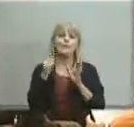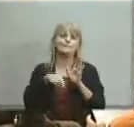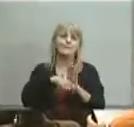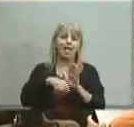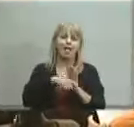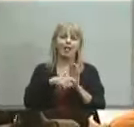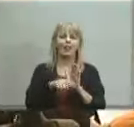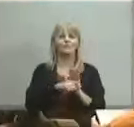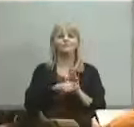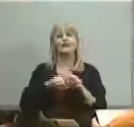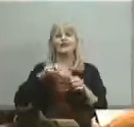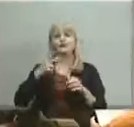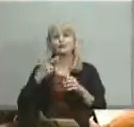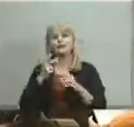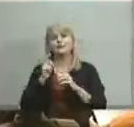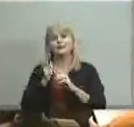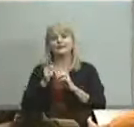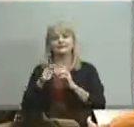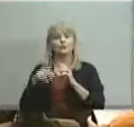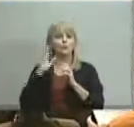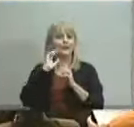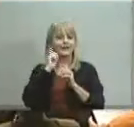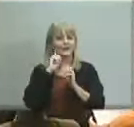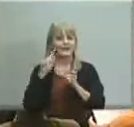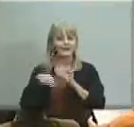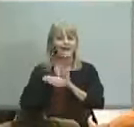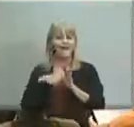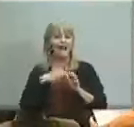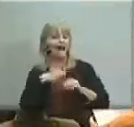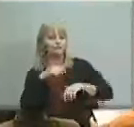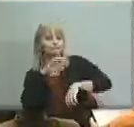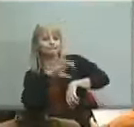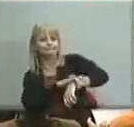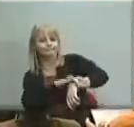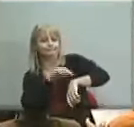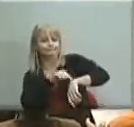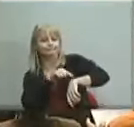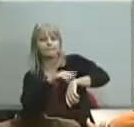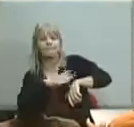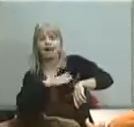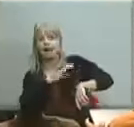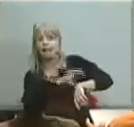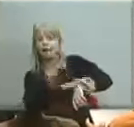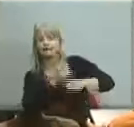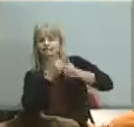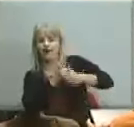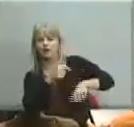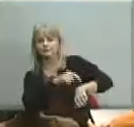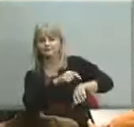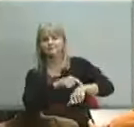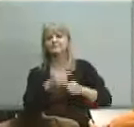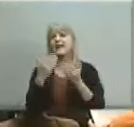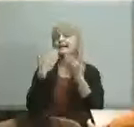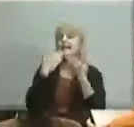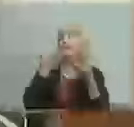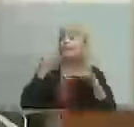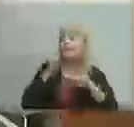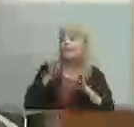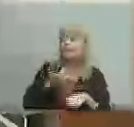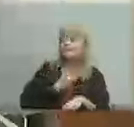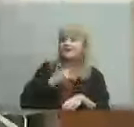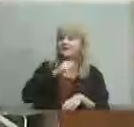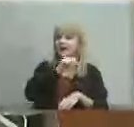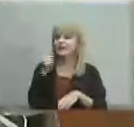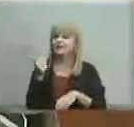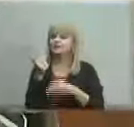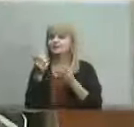watch here no no no no but well thank you for allowing myself and